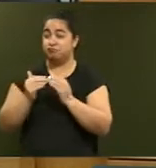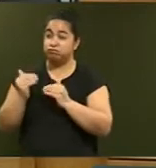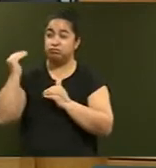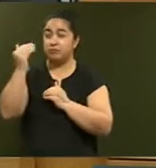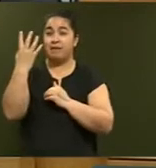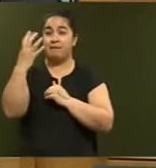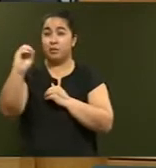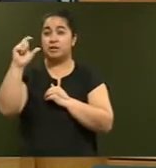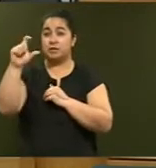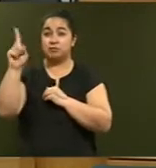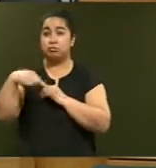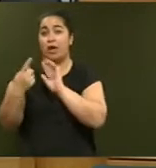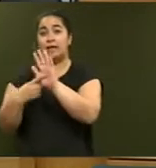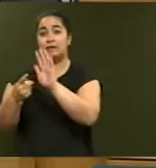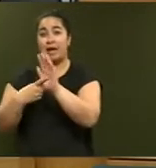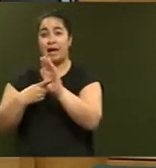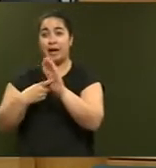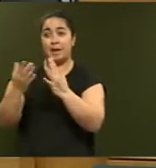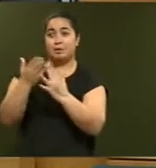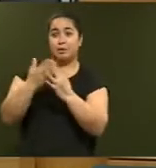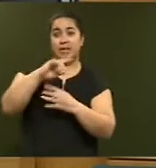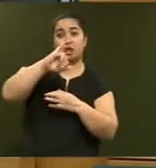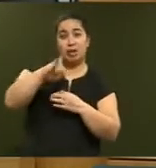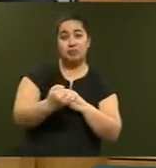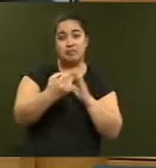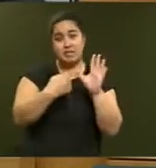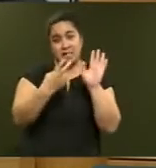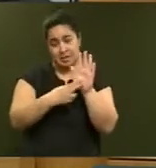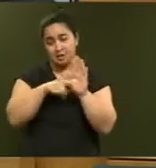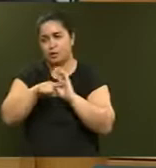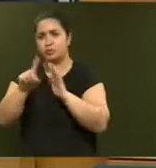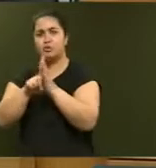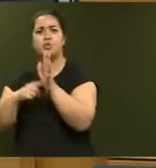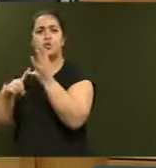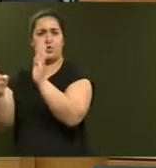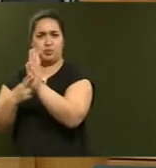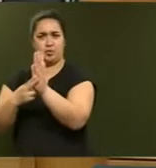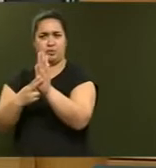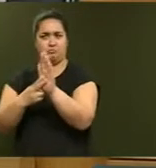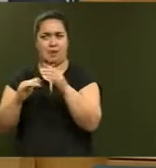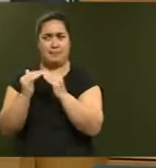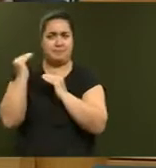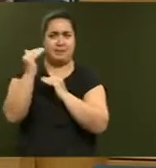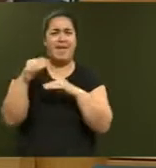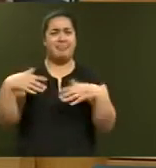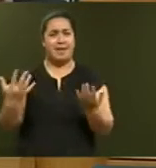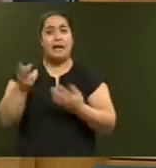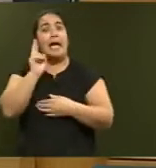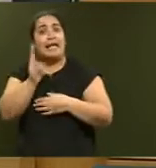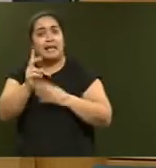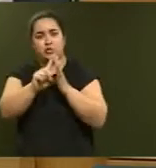January and June 2015. The government then increased excise tax in July